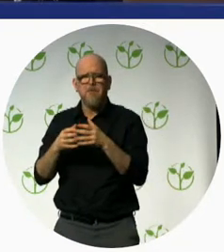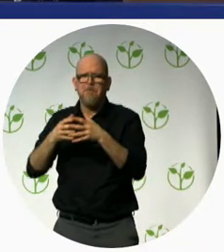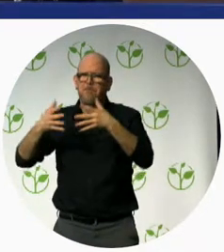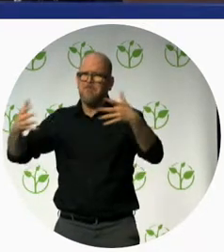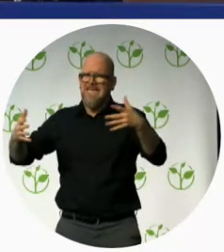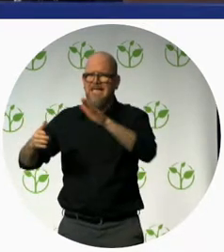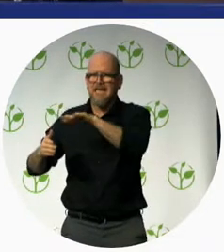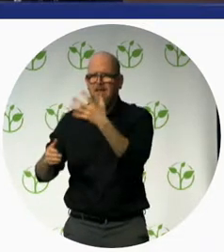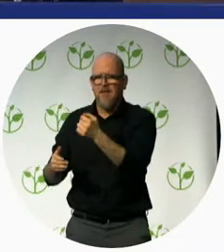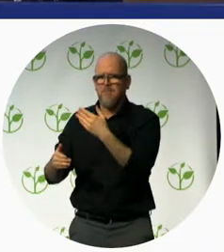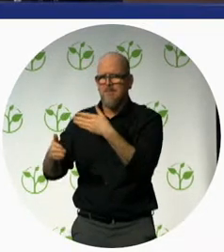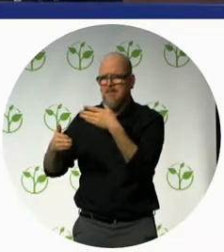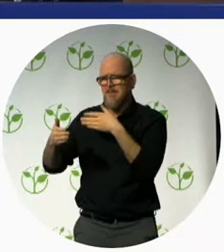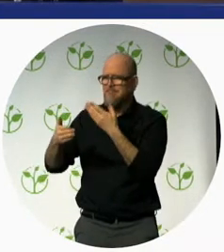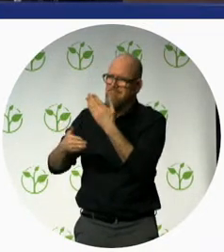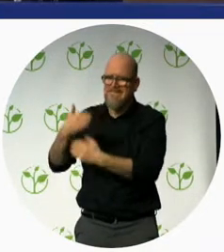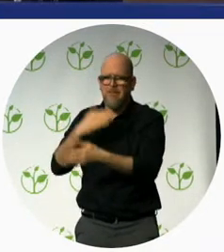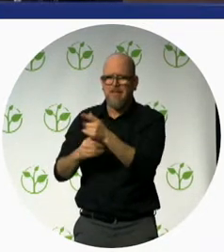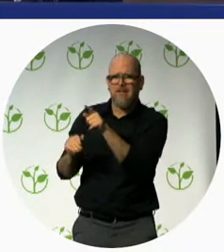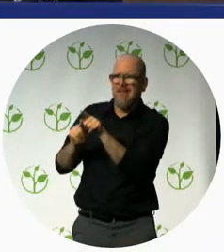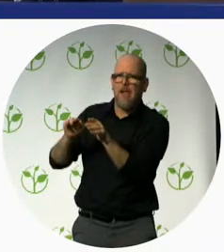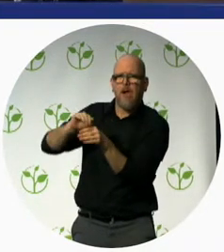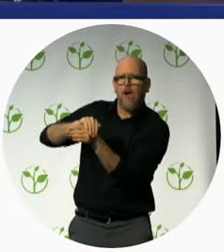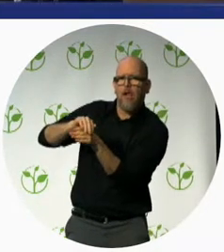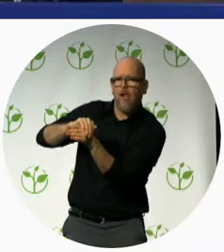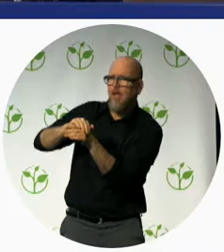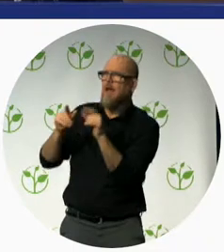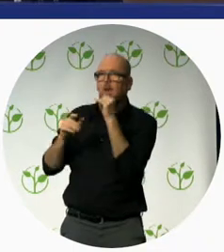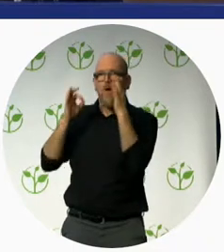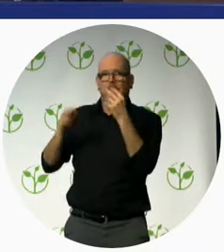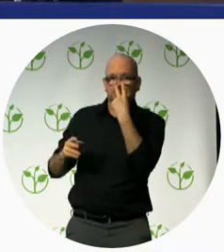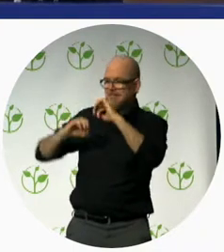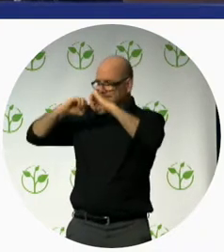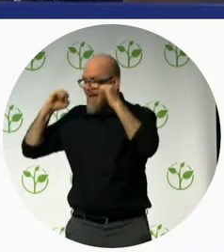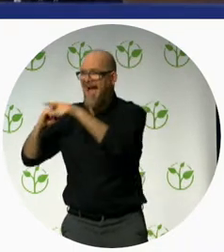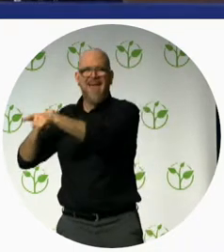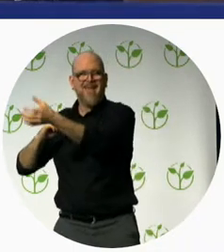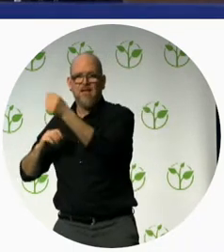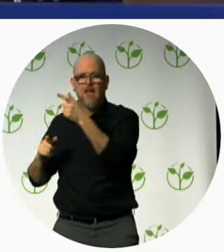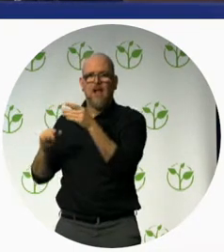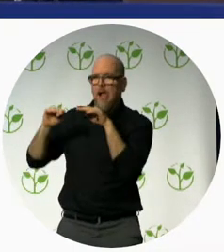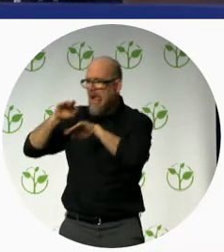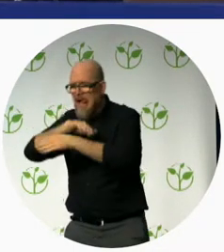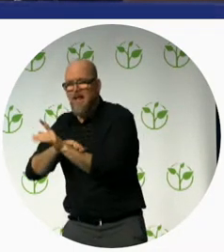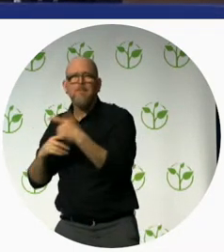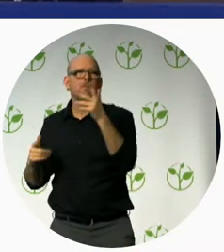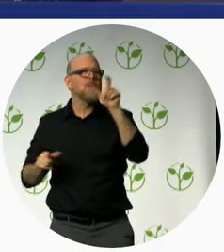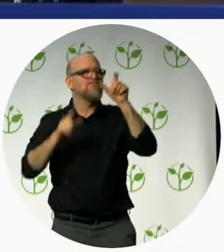they are hidden in the community and the main reason for that is stigma the social